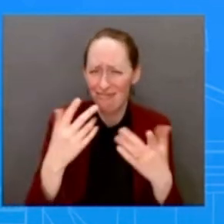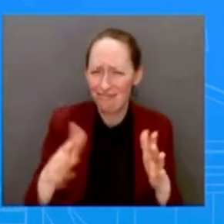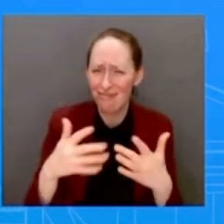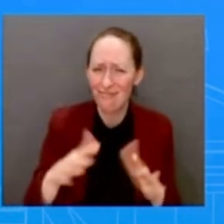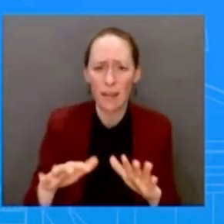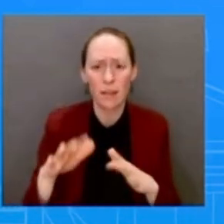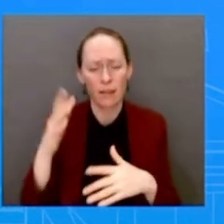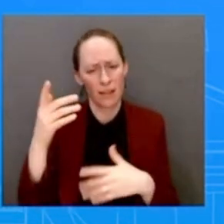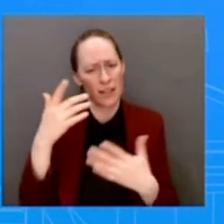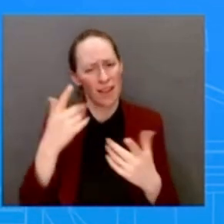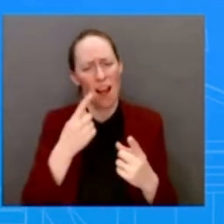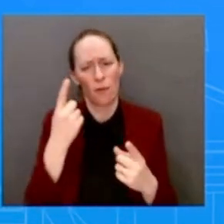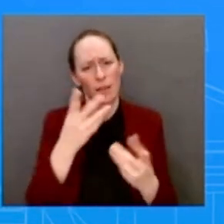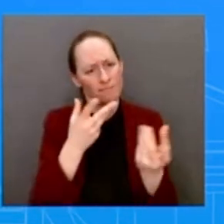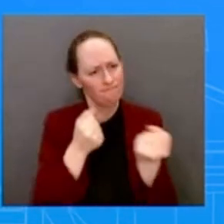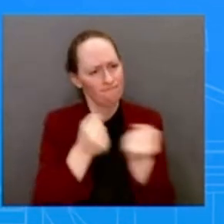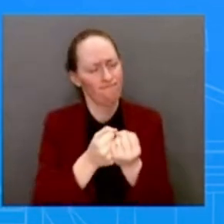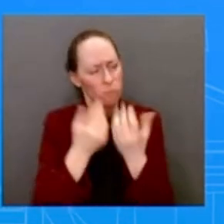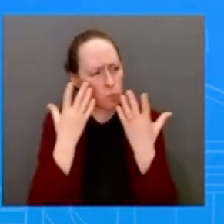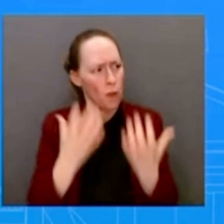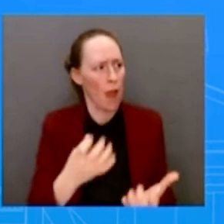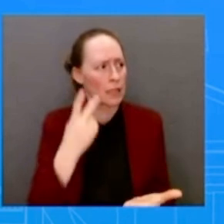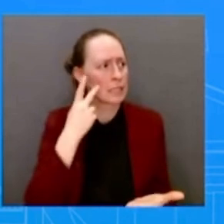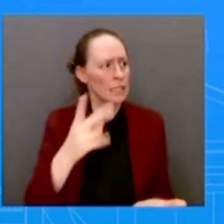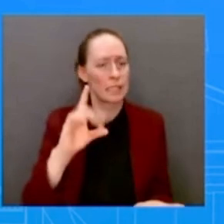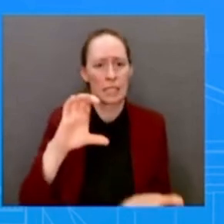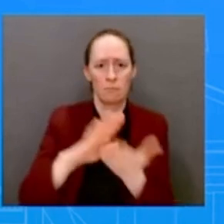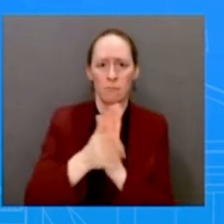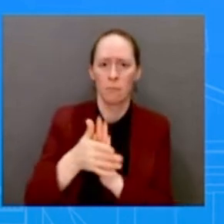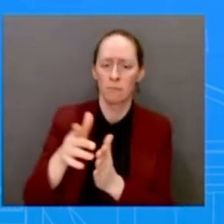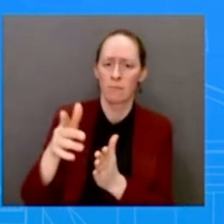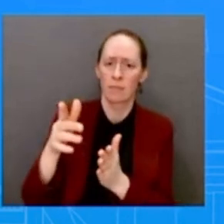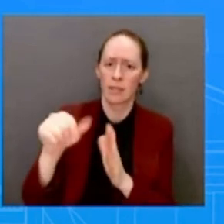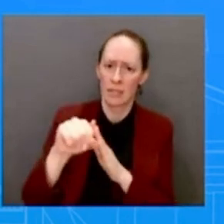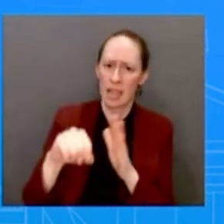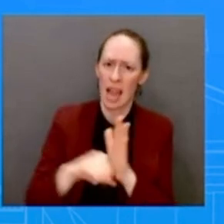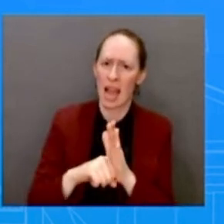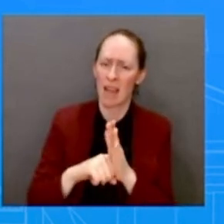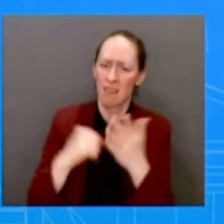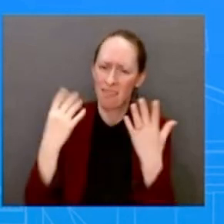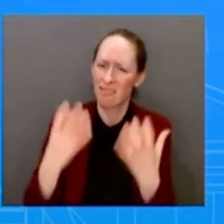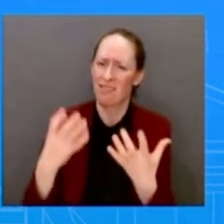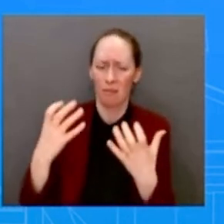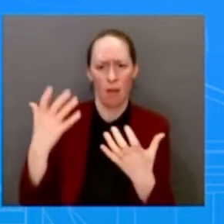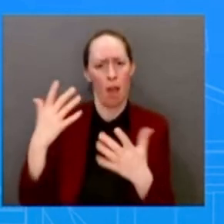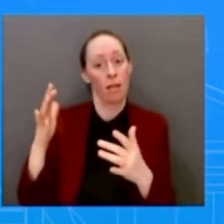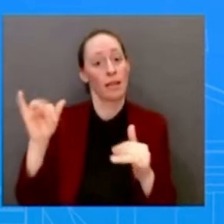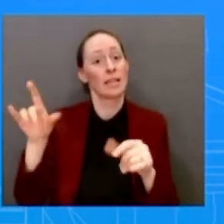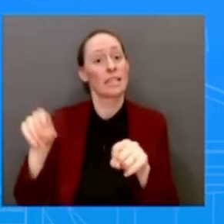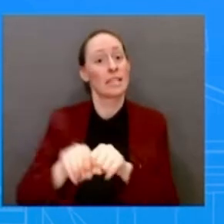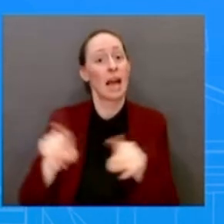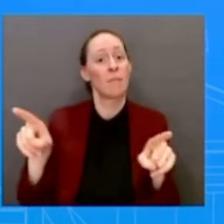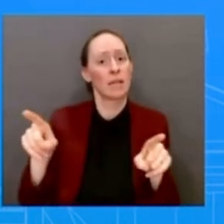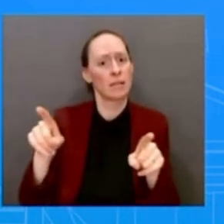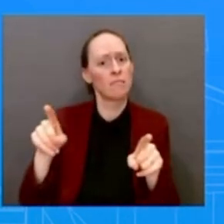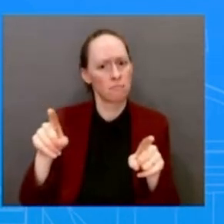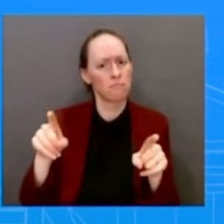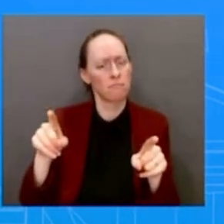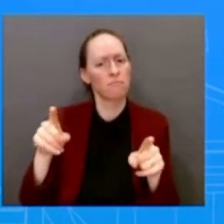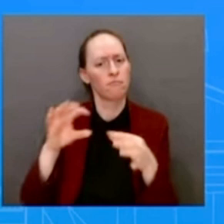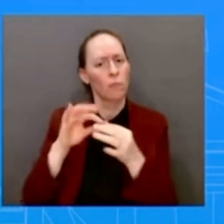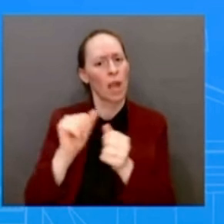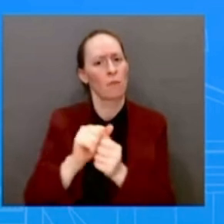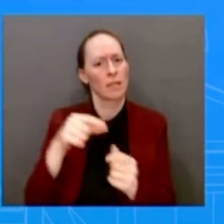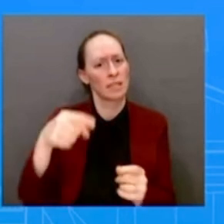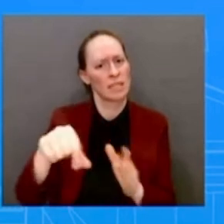in that SAP, in that support for D.C. statehood. And at the time, you know, many times, many of you, even earlier this